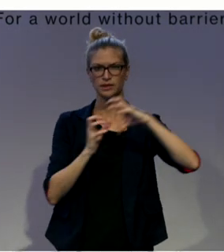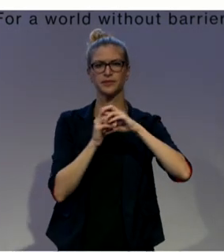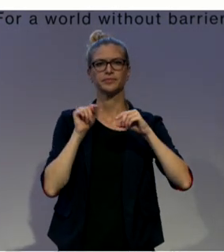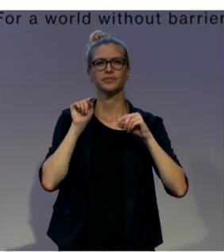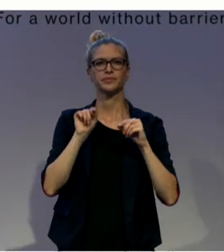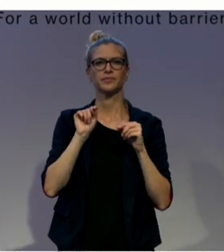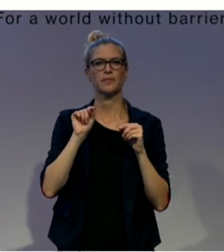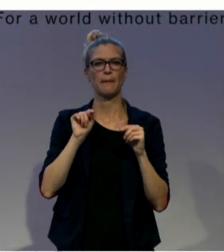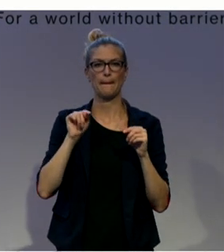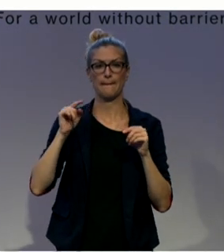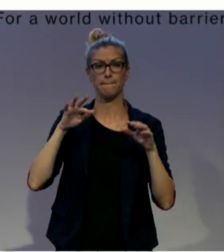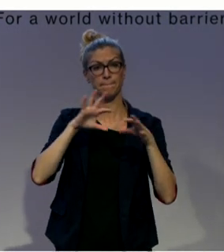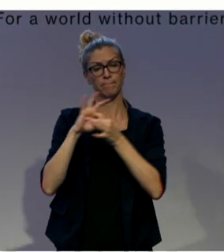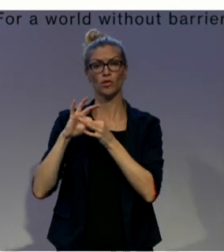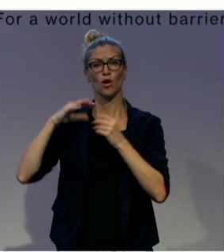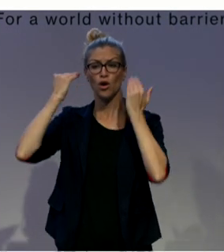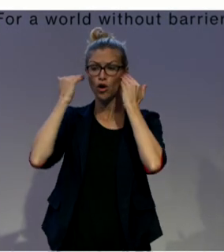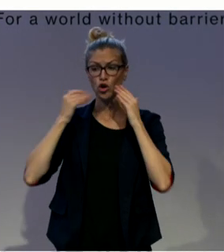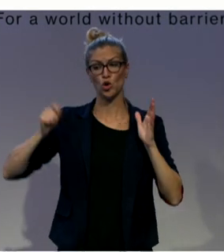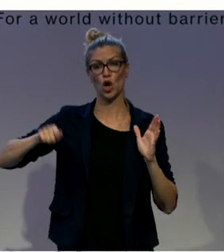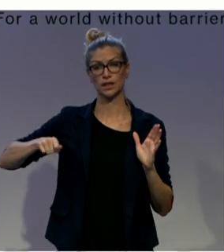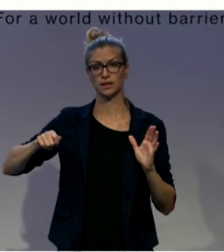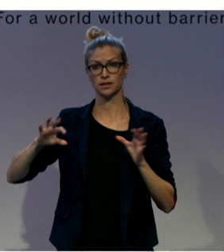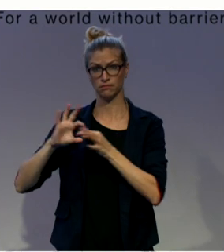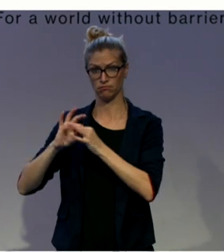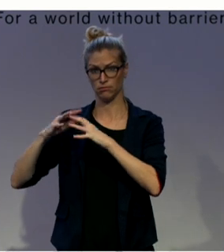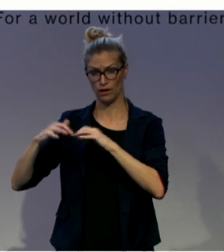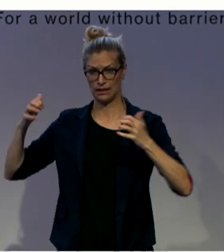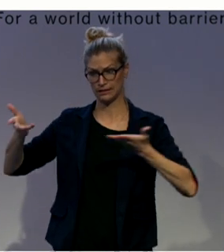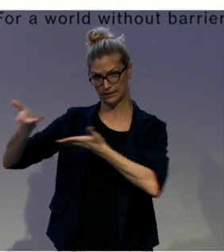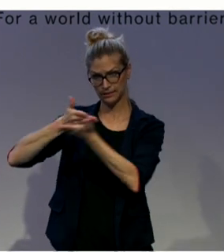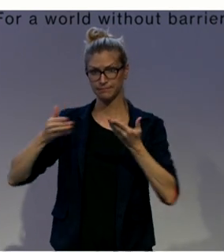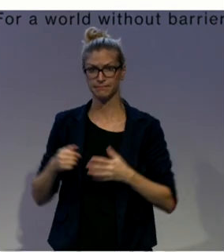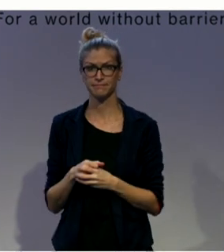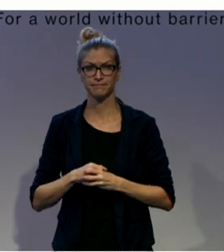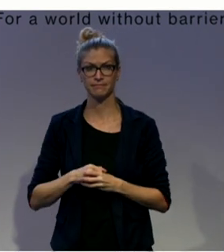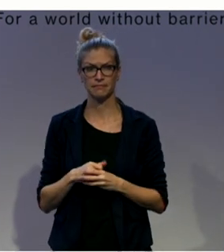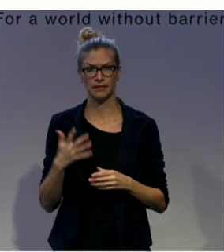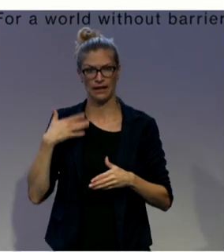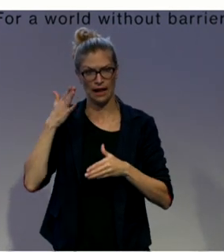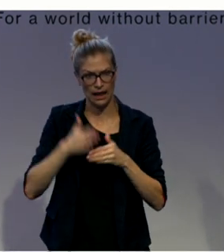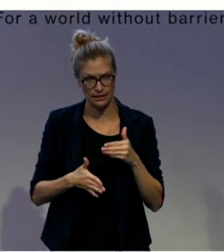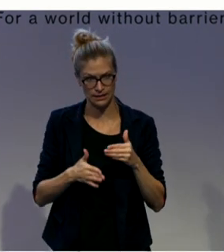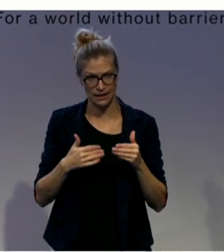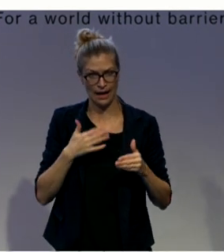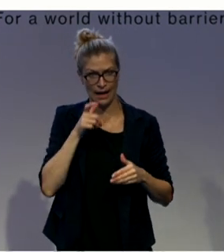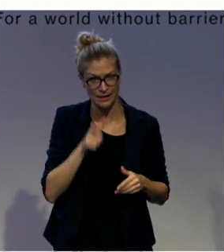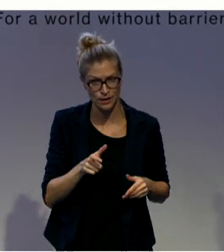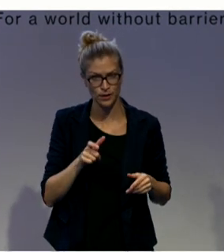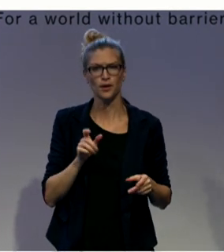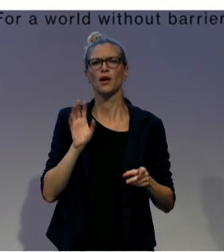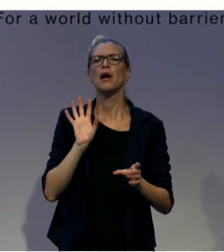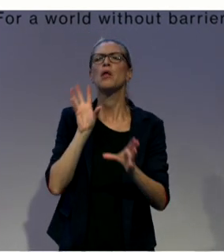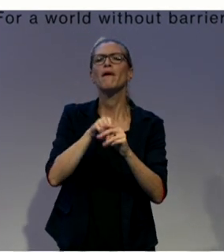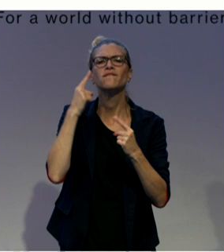And finally, inclusion for whom? Rich and